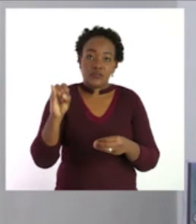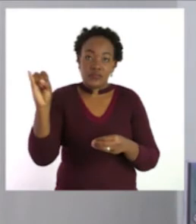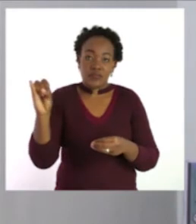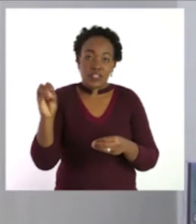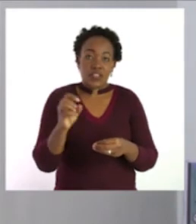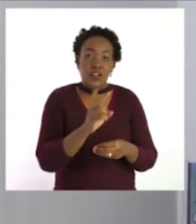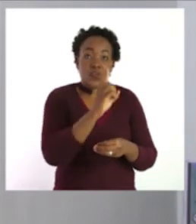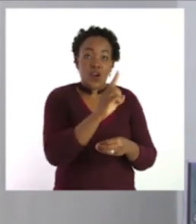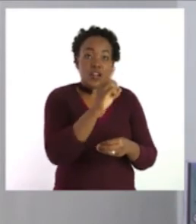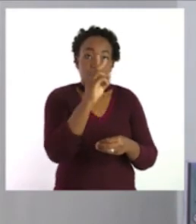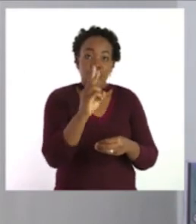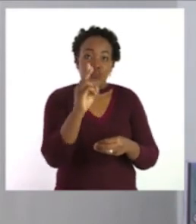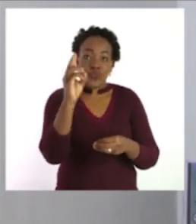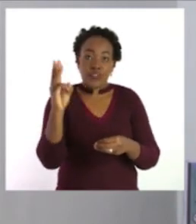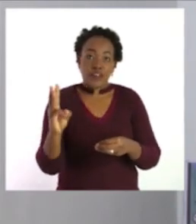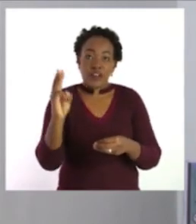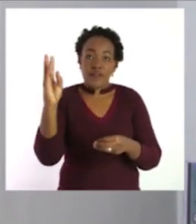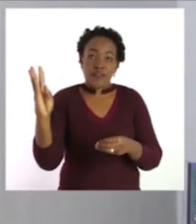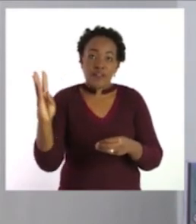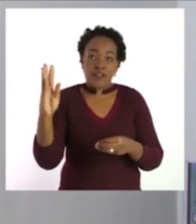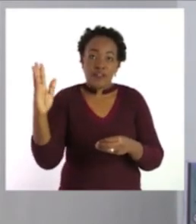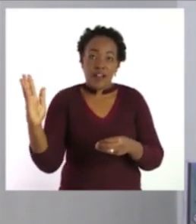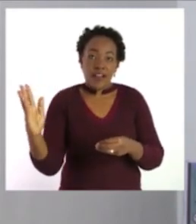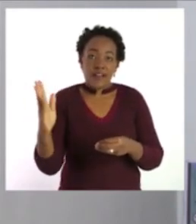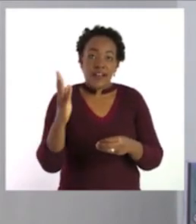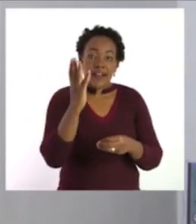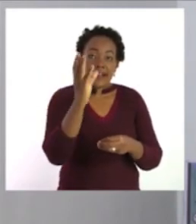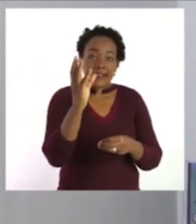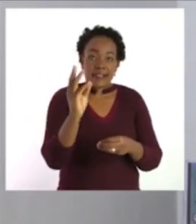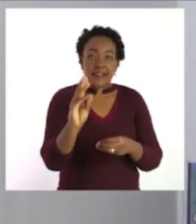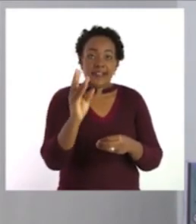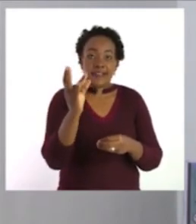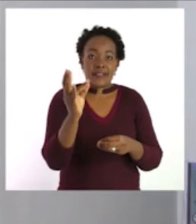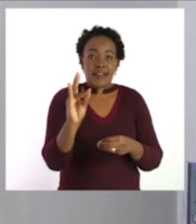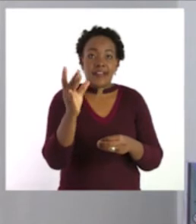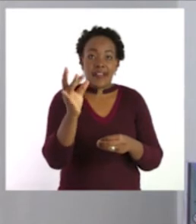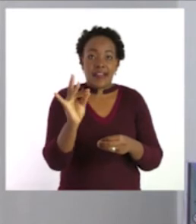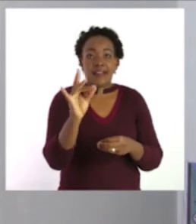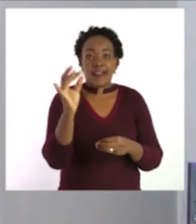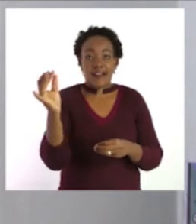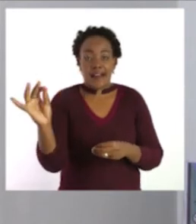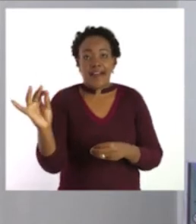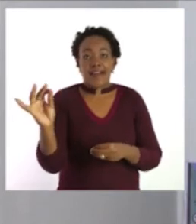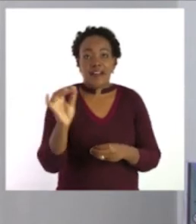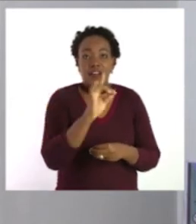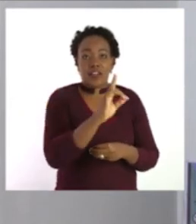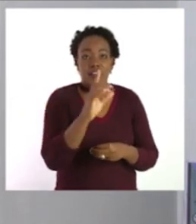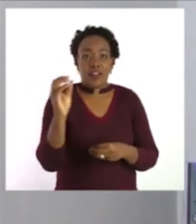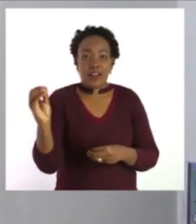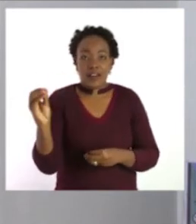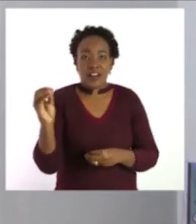7, 8, 9, 10, 11, 12, 13,